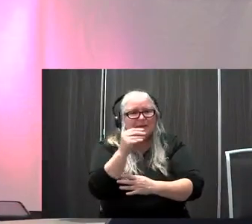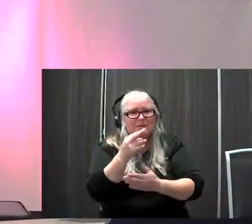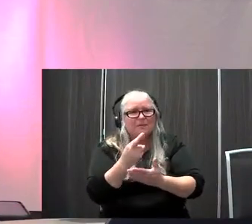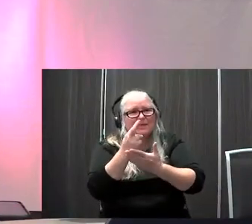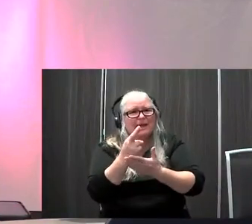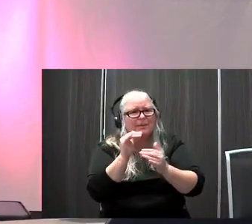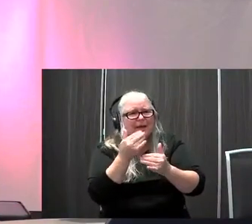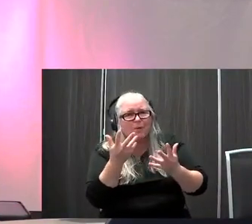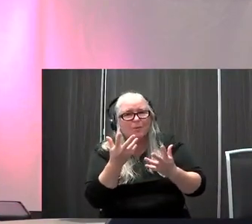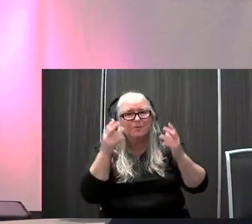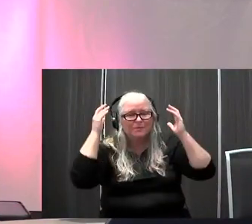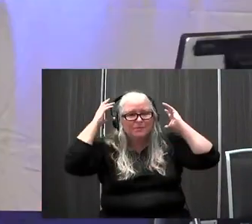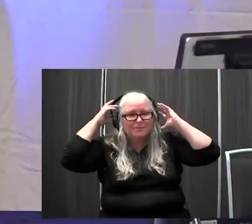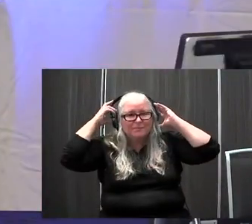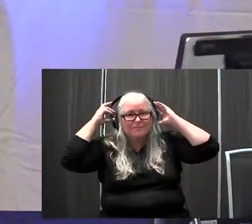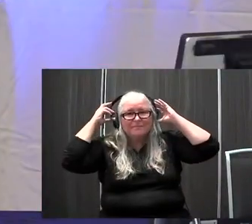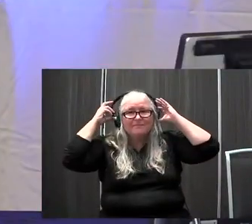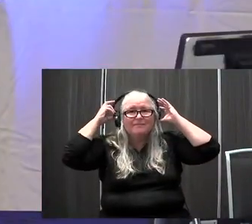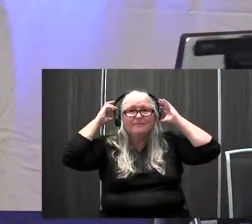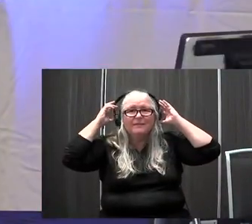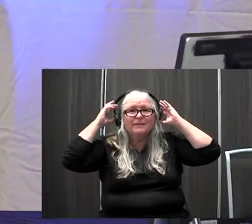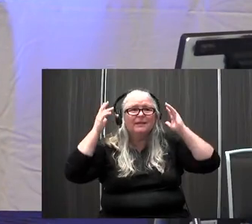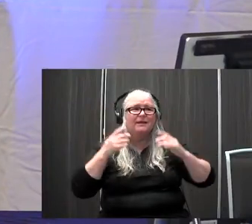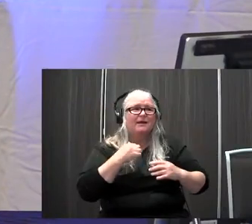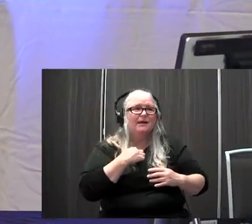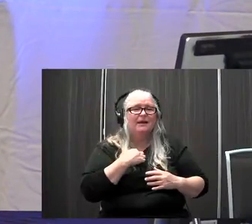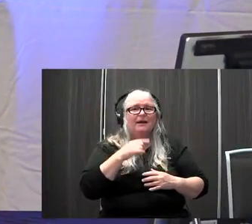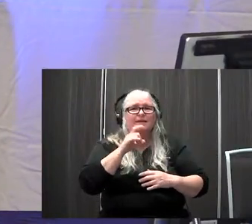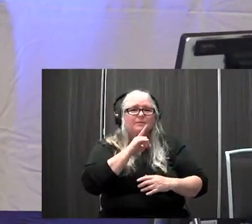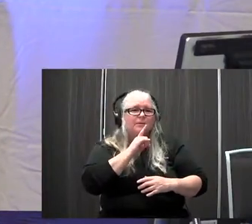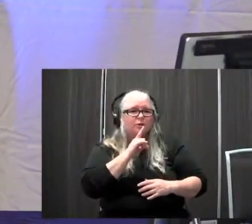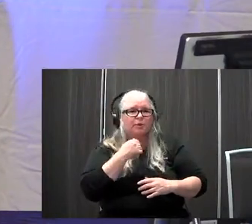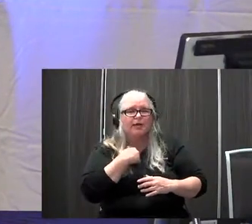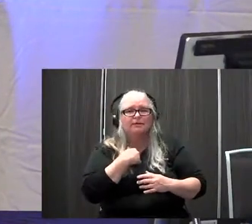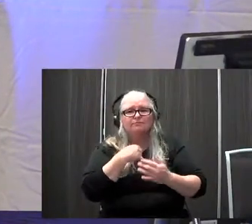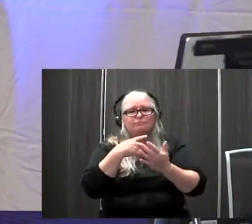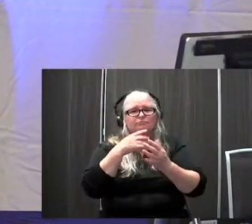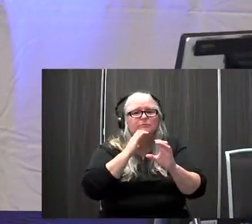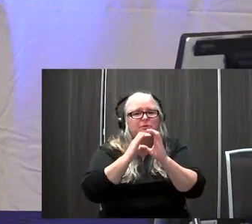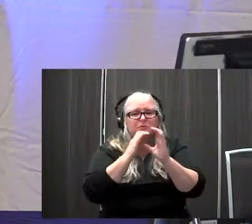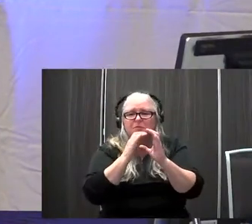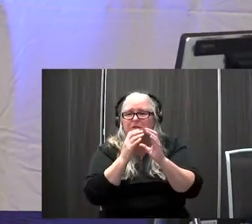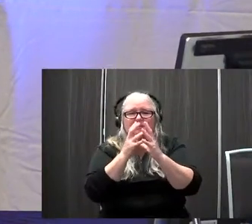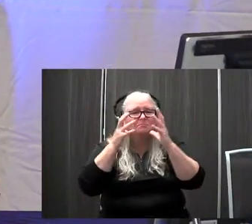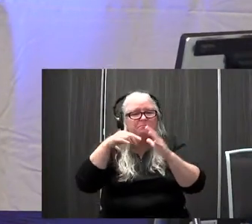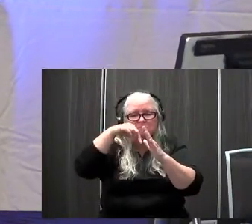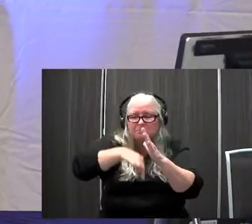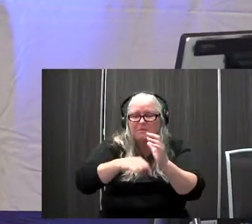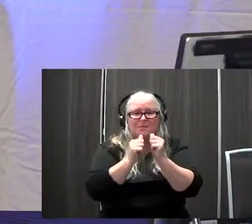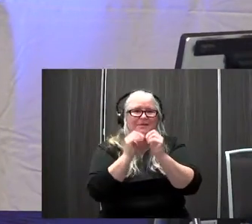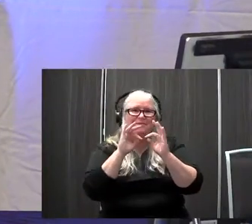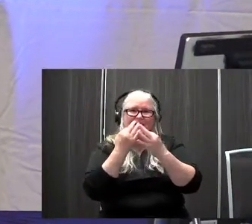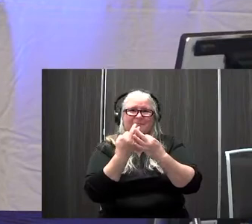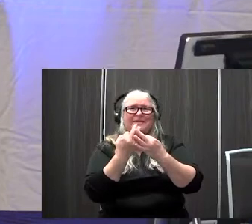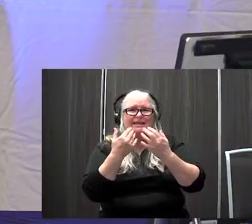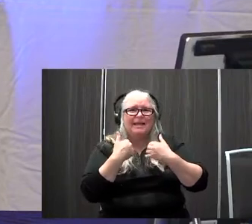Sure. So, um, I, I make sure I really talk to the family. So, you know, we have our assessment. Um, and then